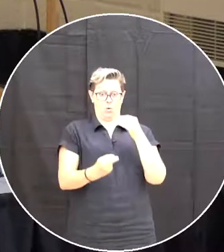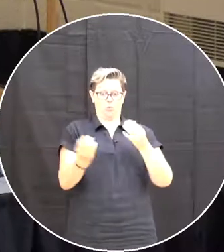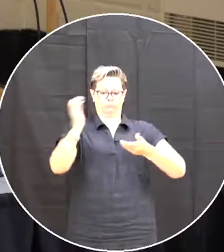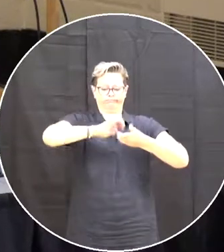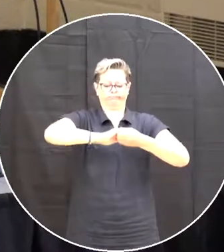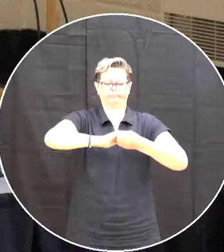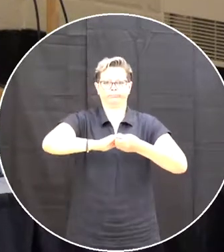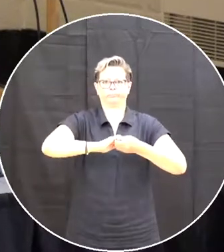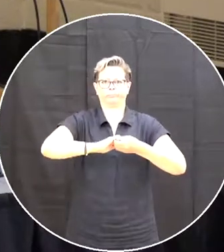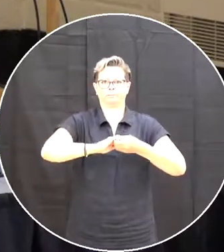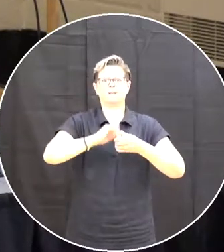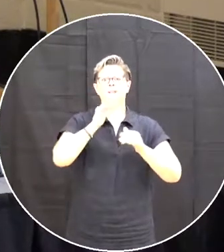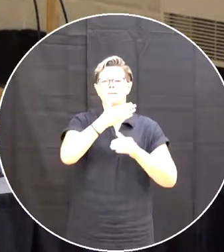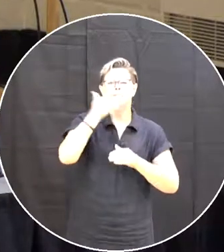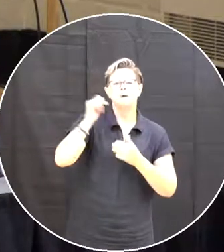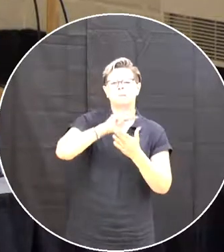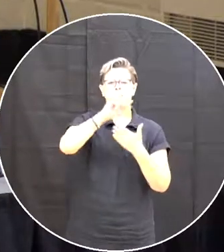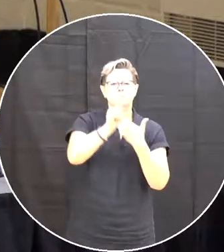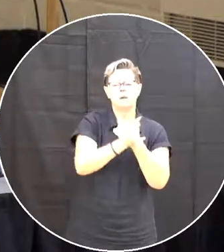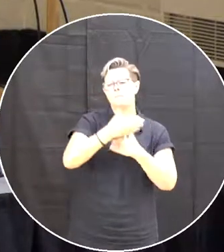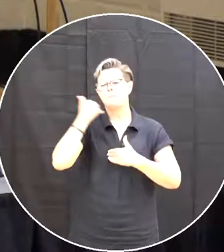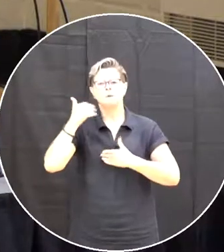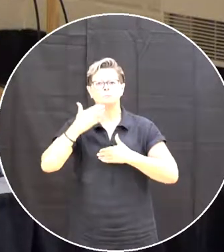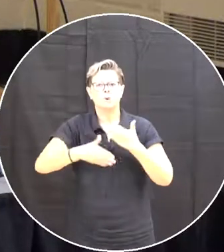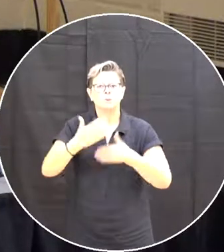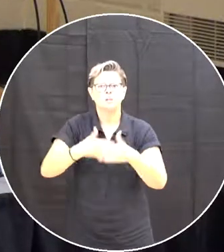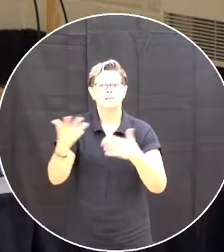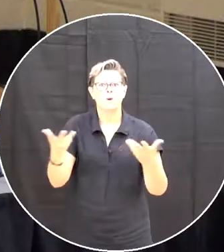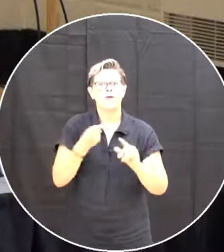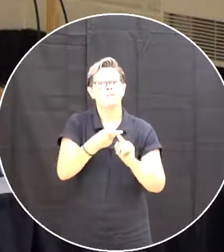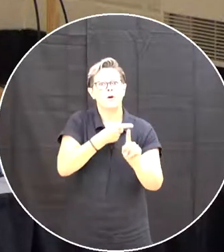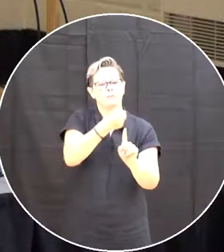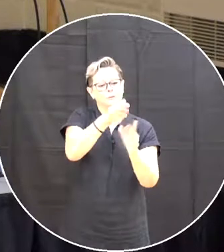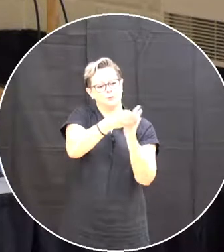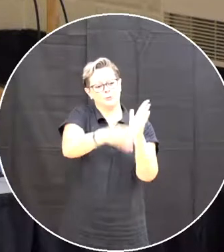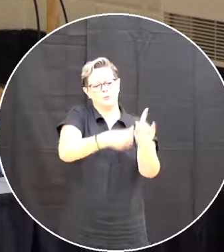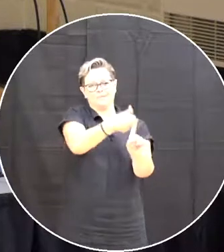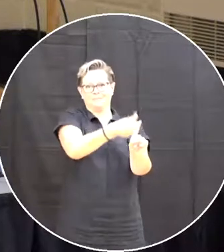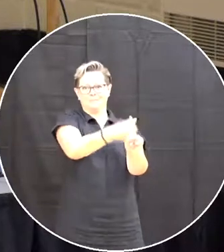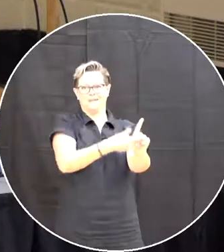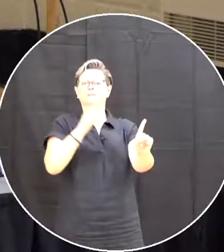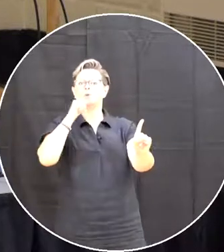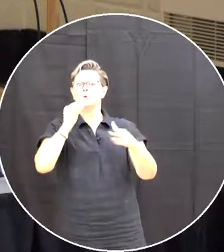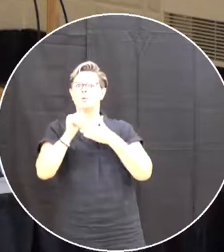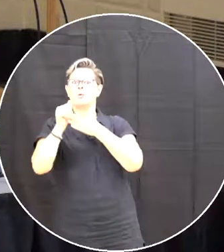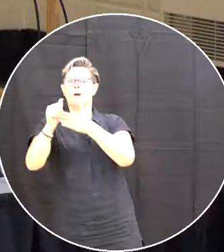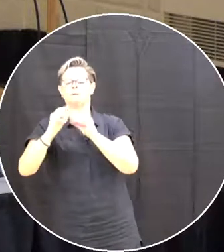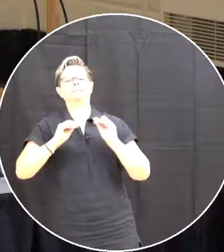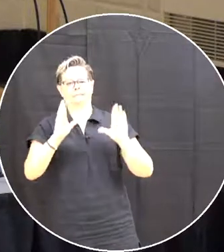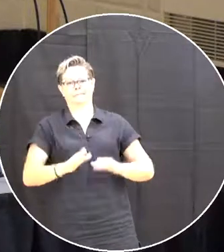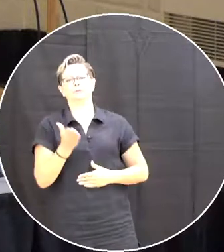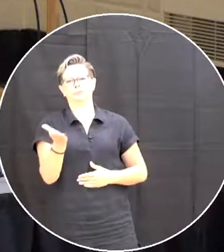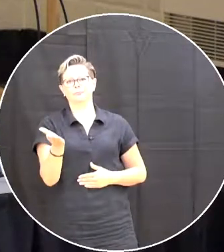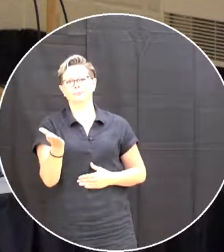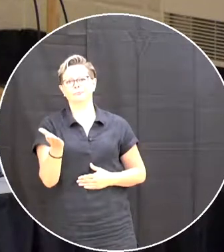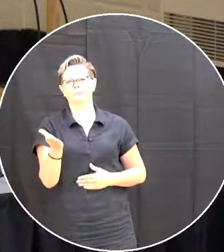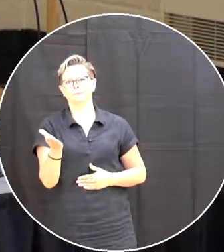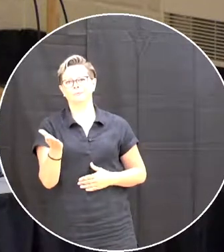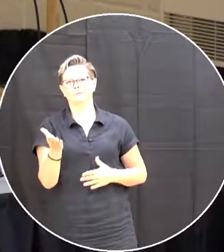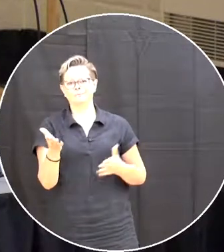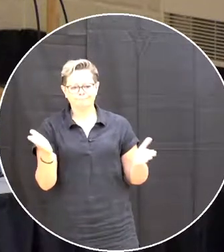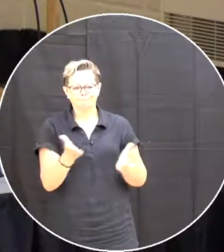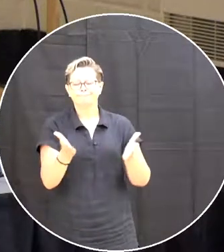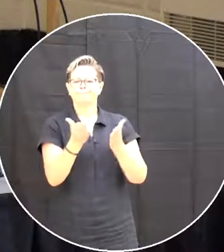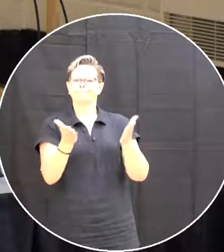best projects The very best processes Are those that come From students Guided by their teachers Um Like any Uh